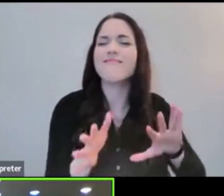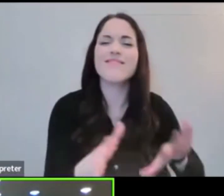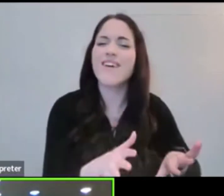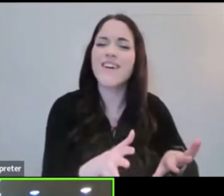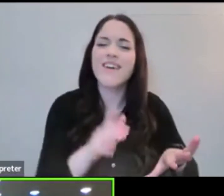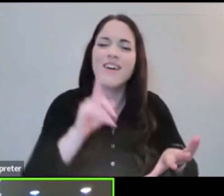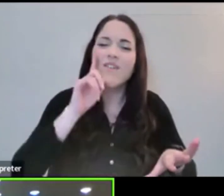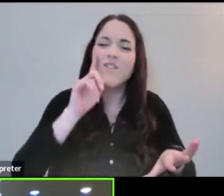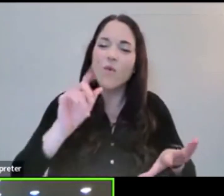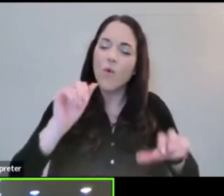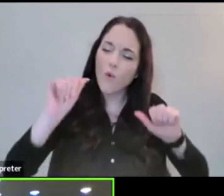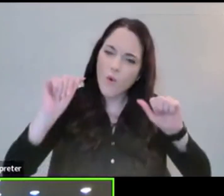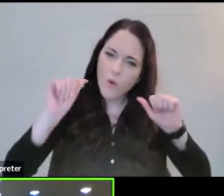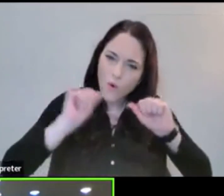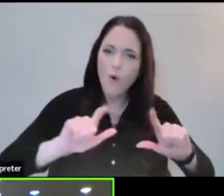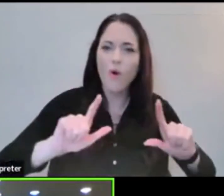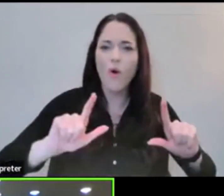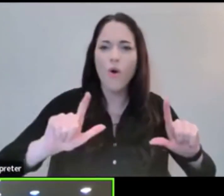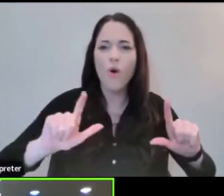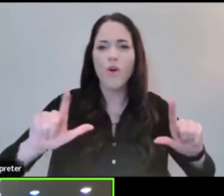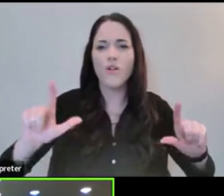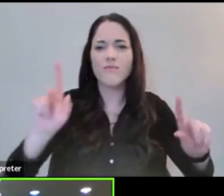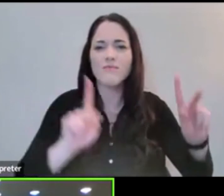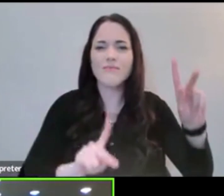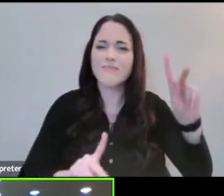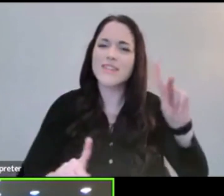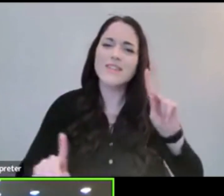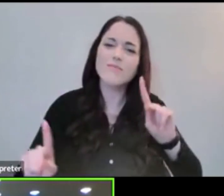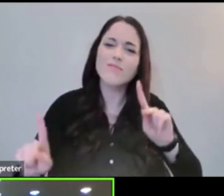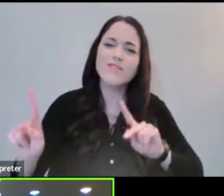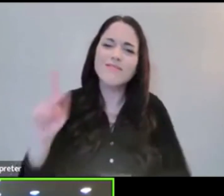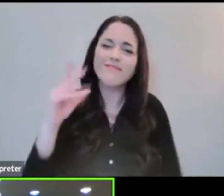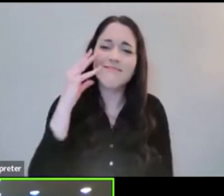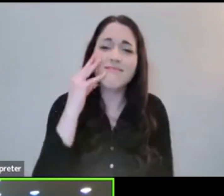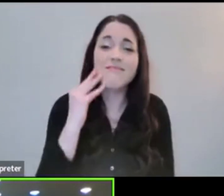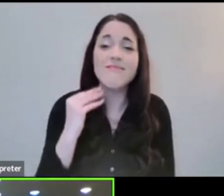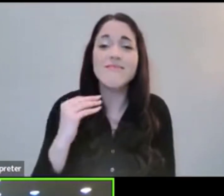everyone.